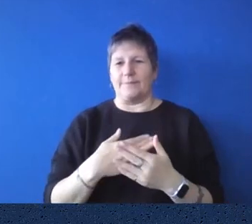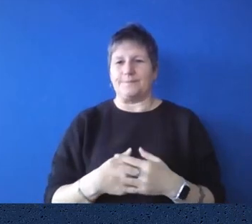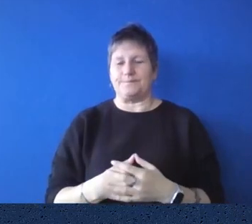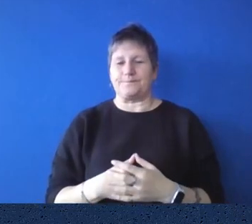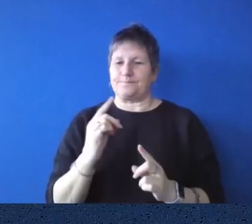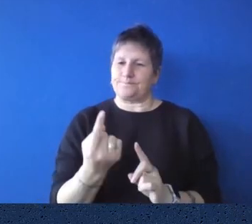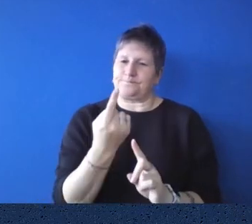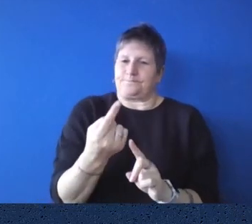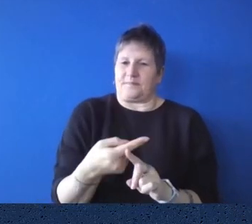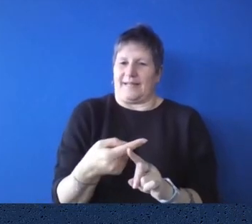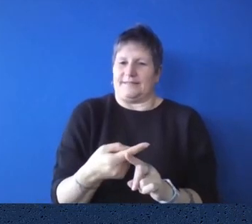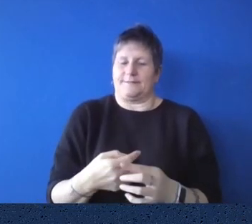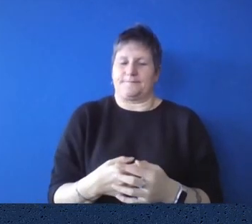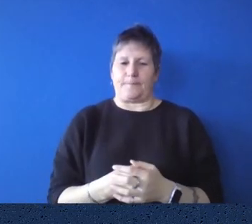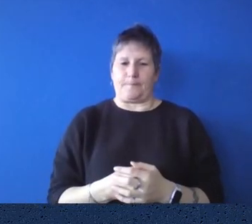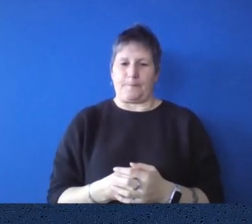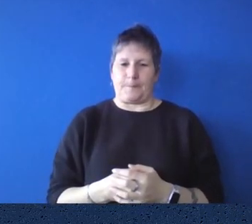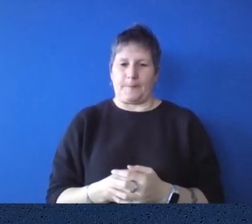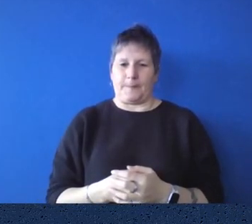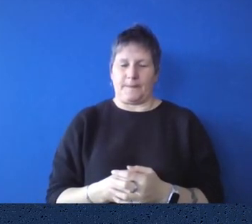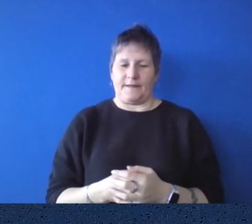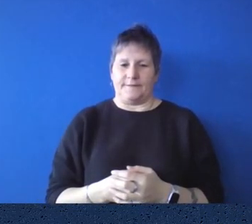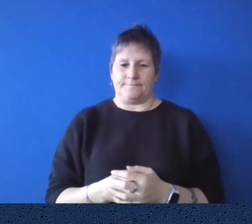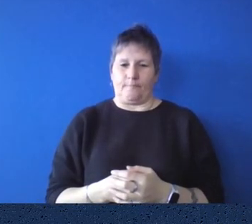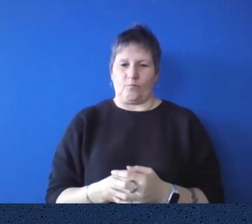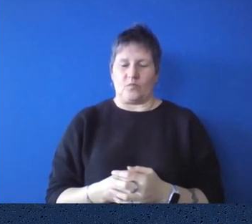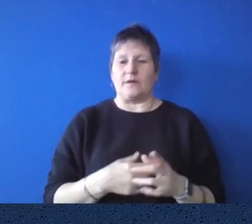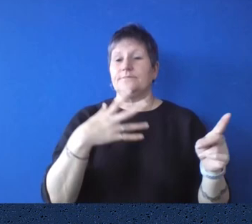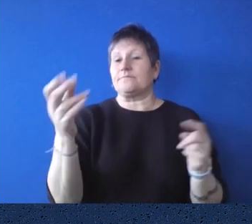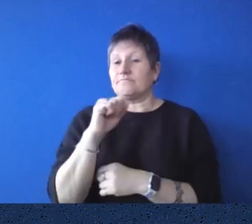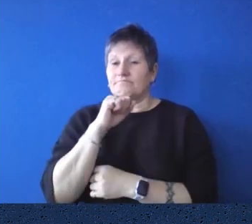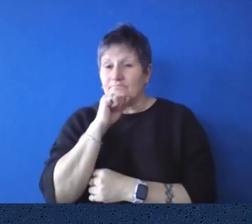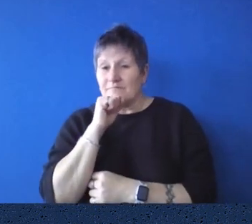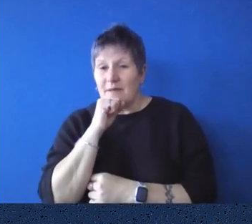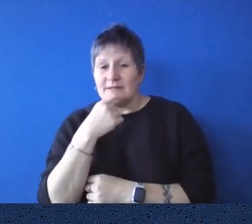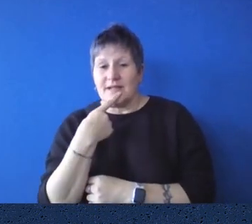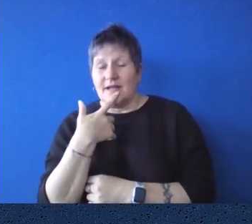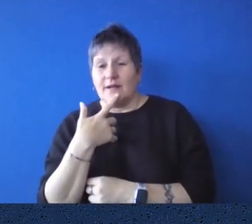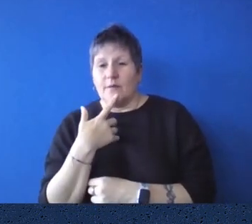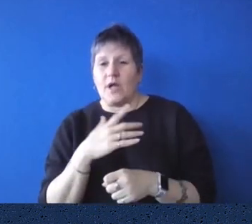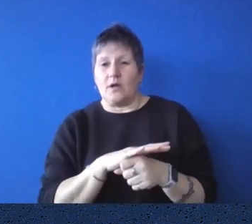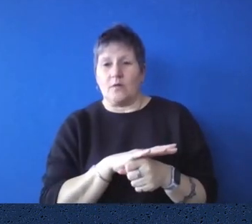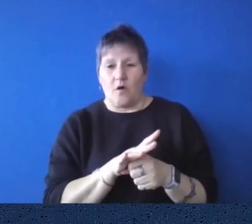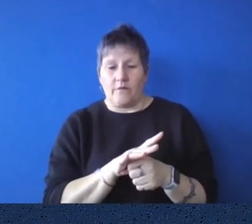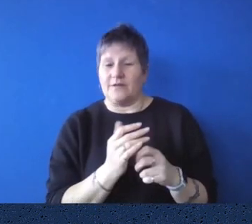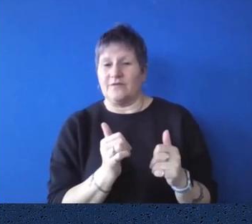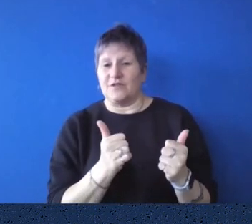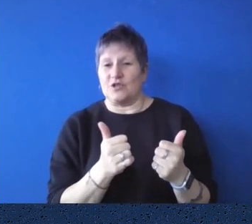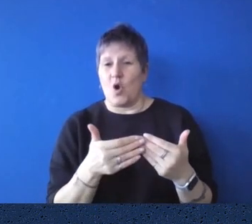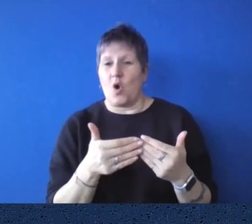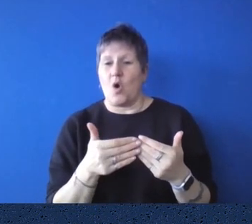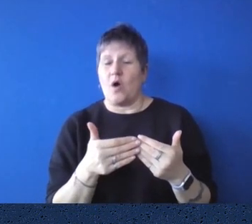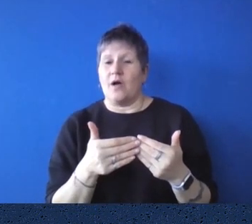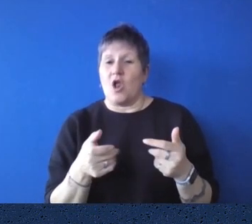probably, uh, post lockdown, when things get back to normal, uh, this library will be accessible on